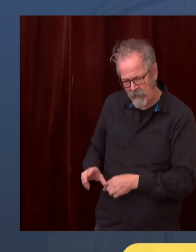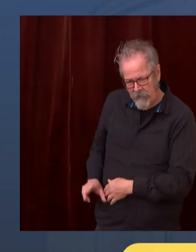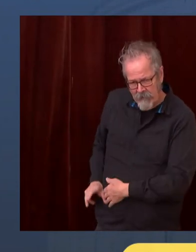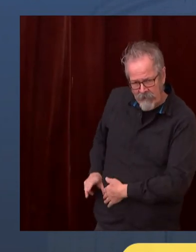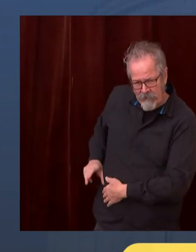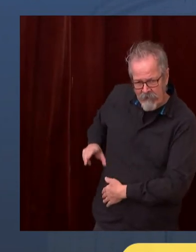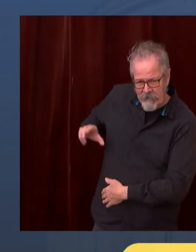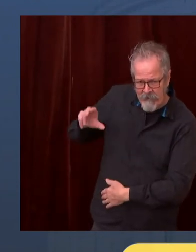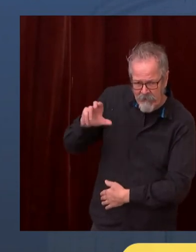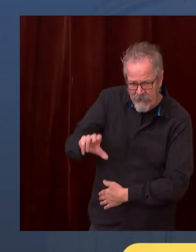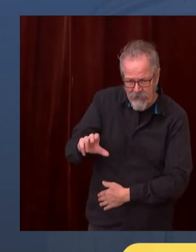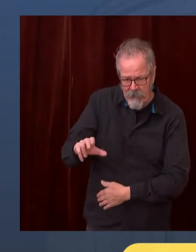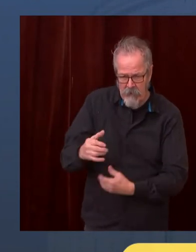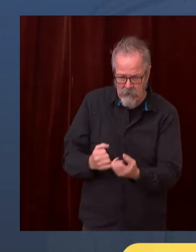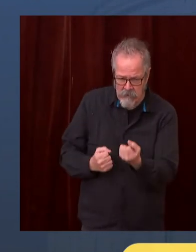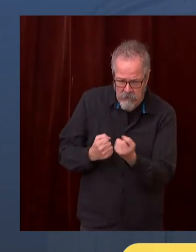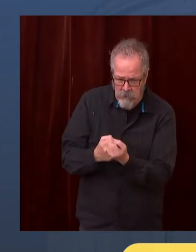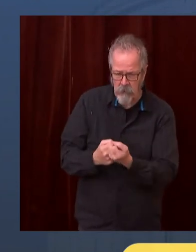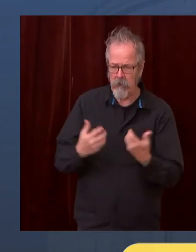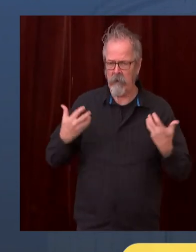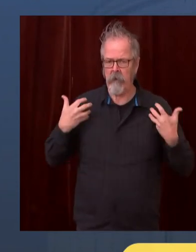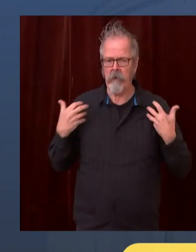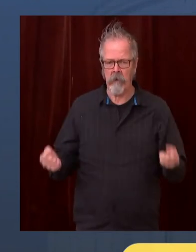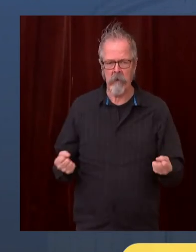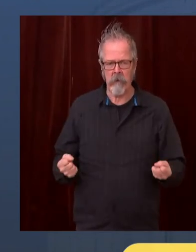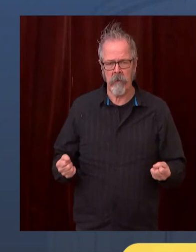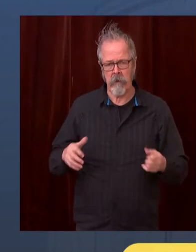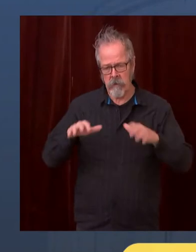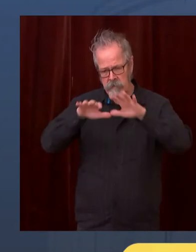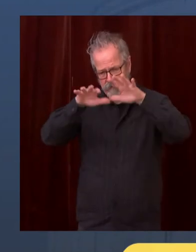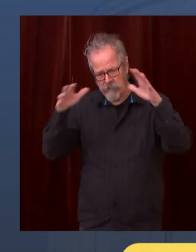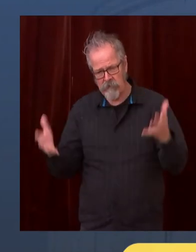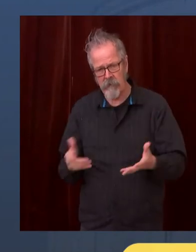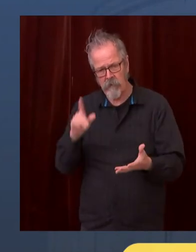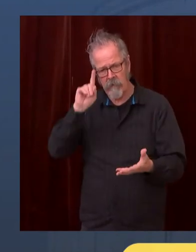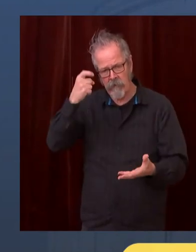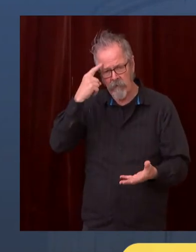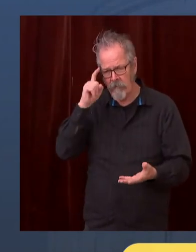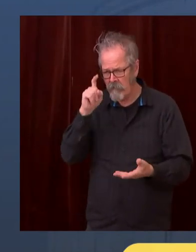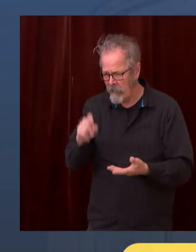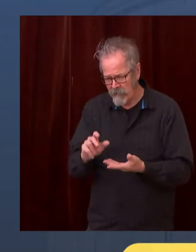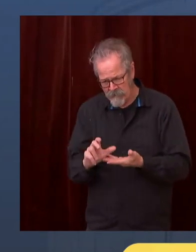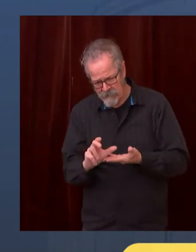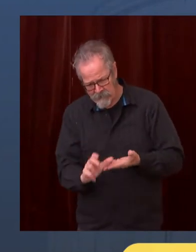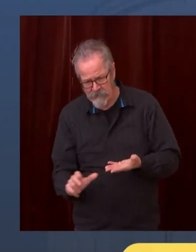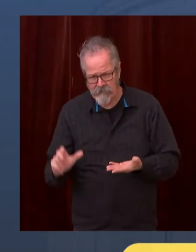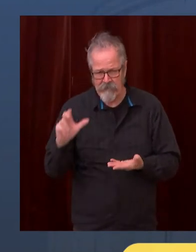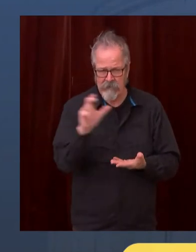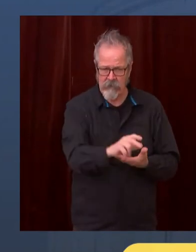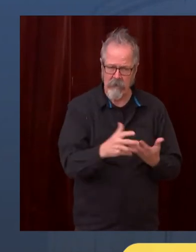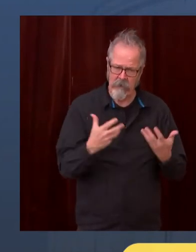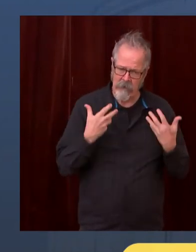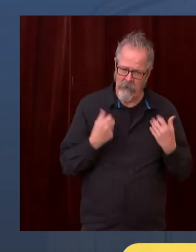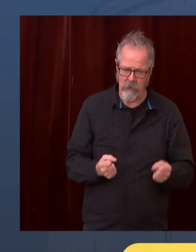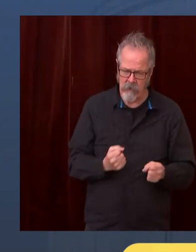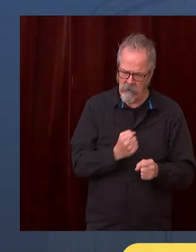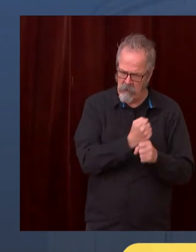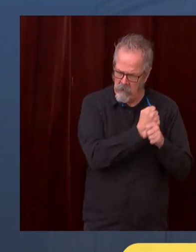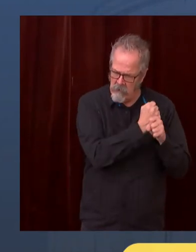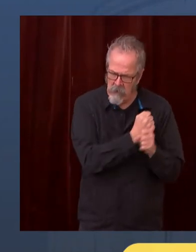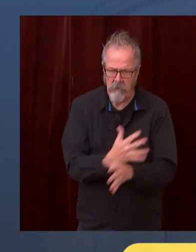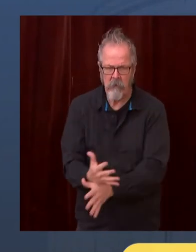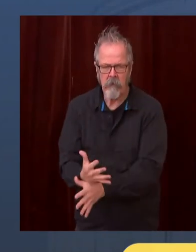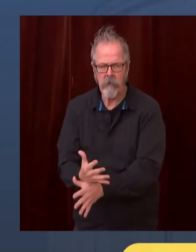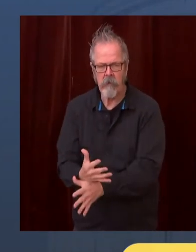well after and well in advance of the next pandemic or the next emergency that comes our way, because they definitely